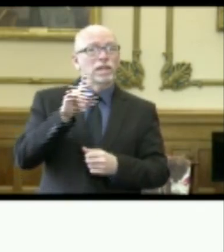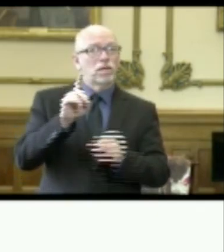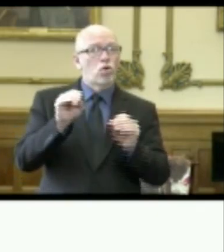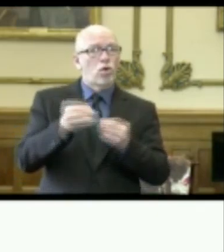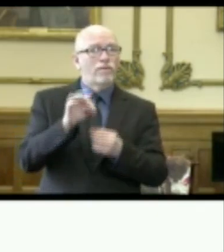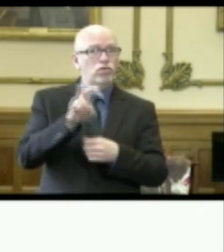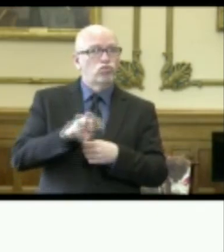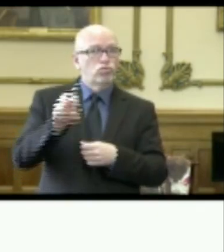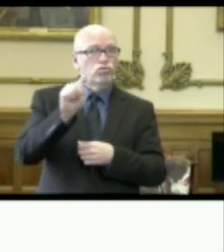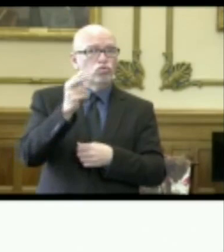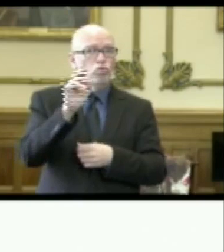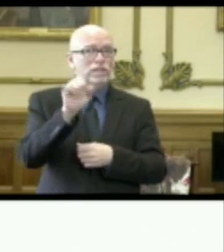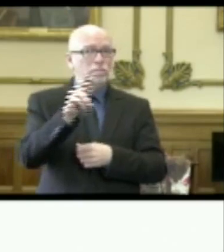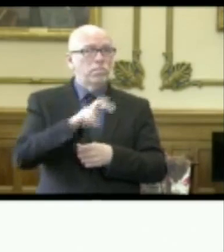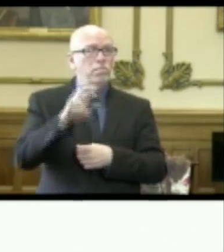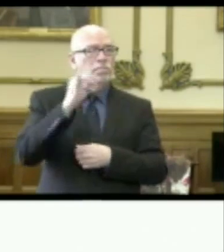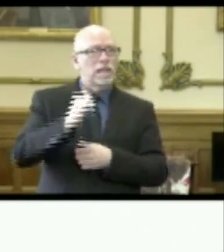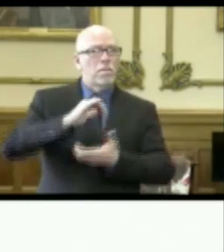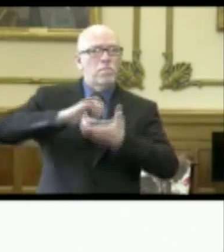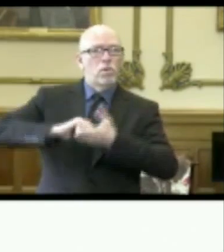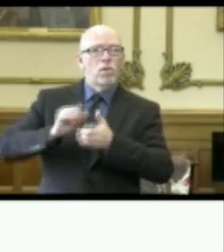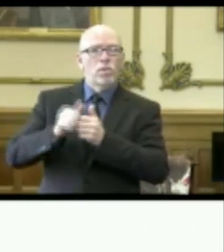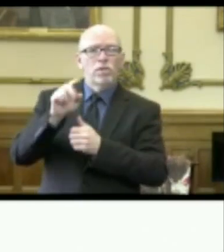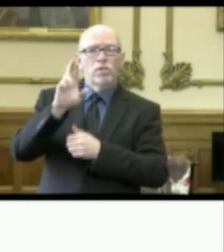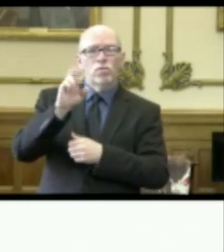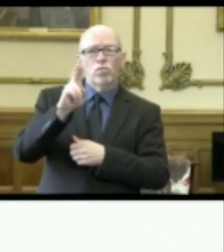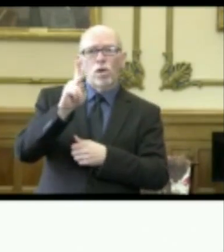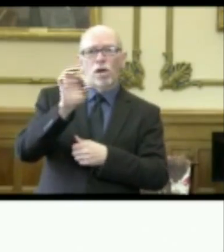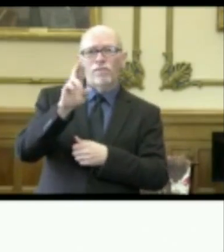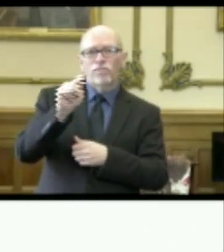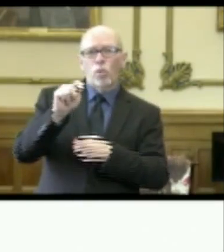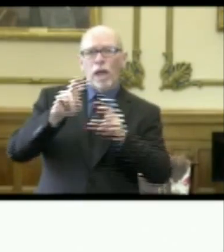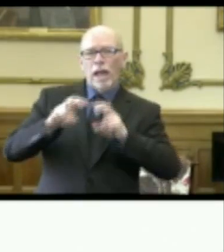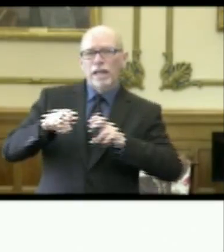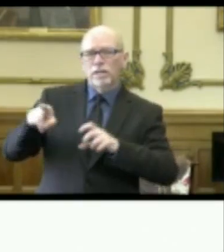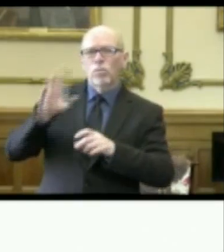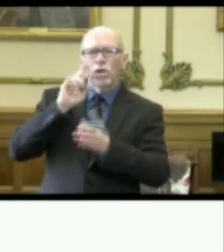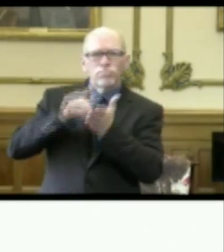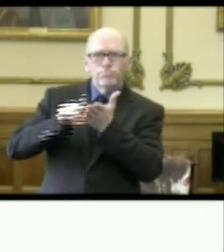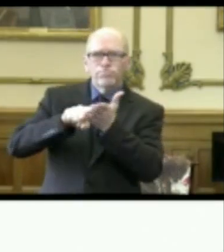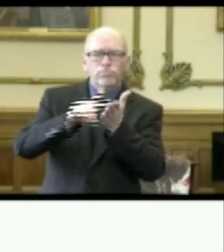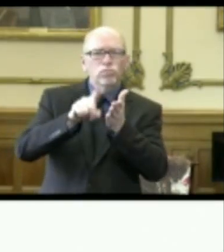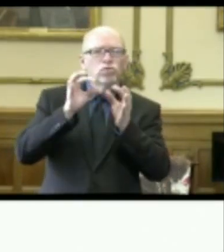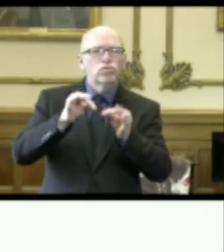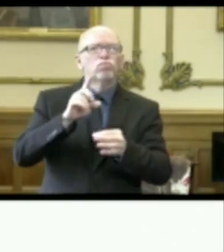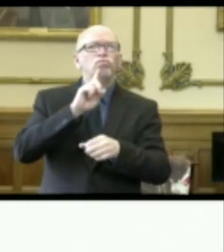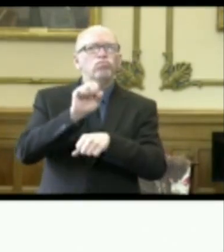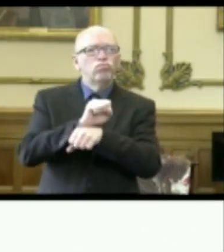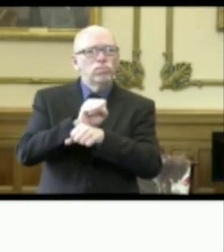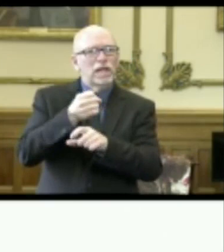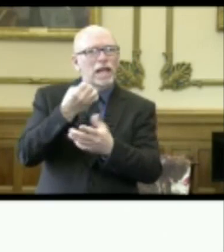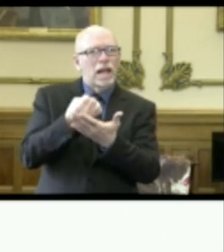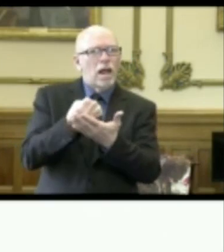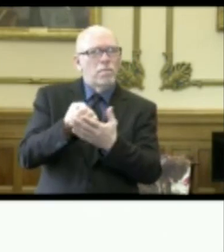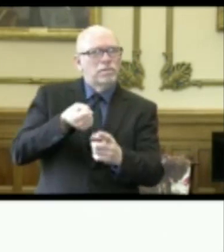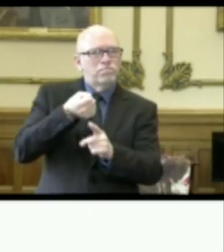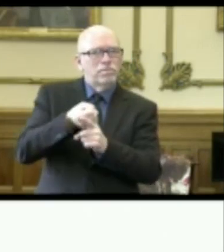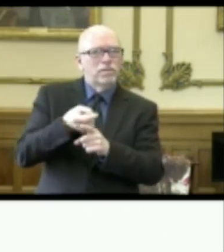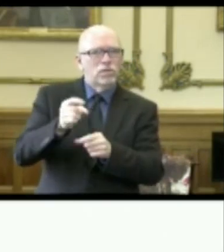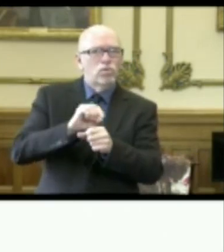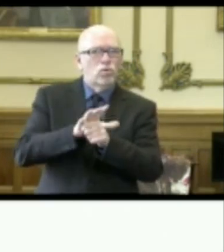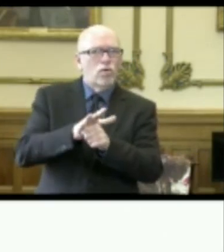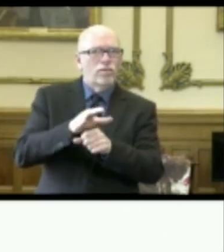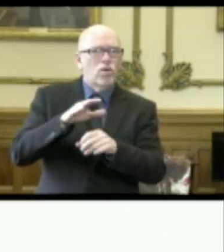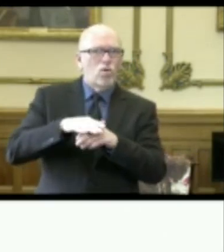Tourism is partnering with Rockport Analytics to research and determine the true economic impact of COVID